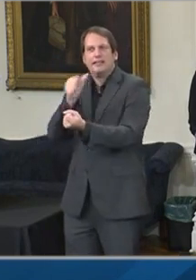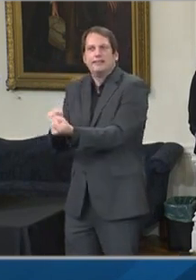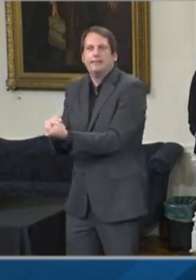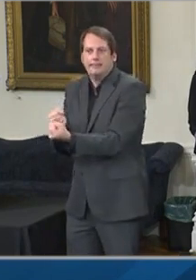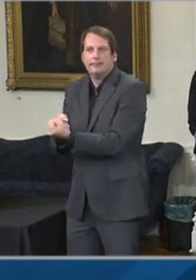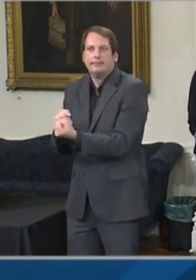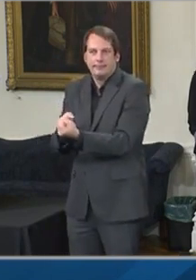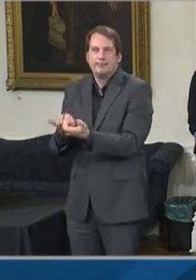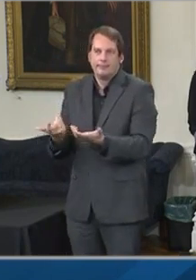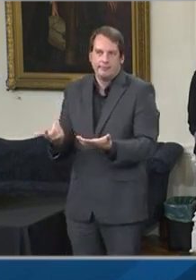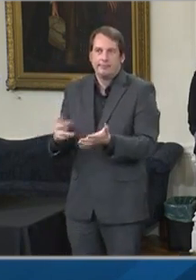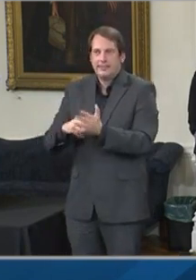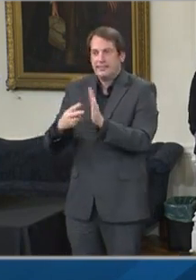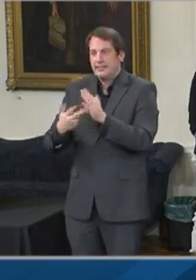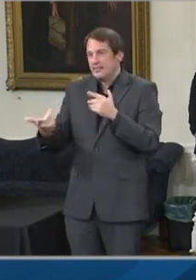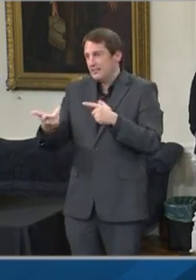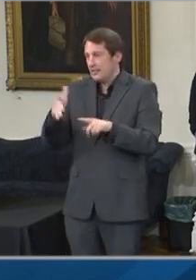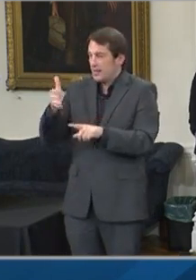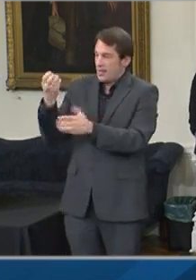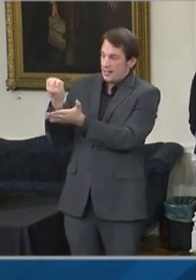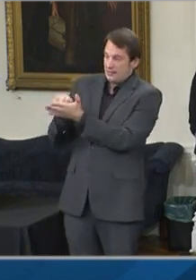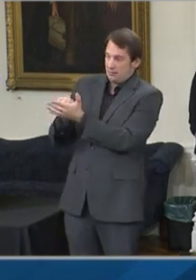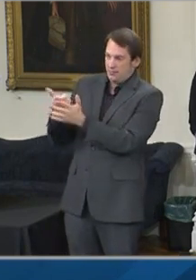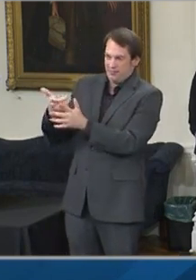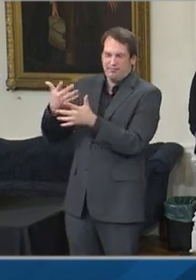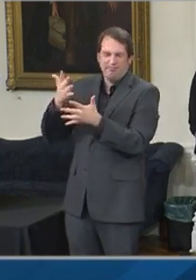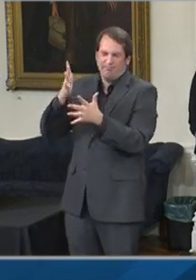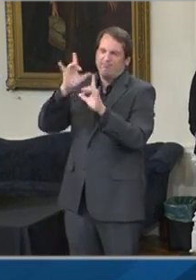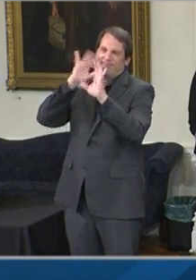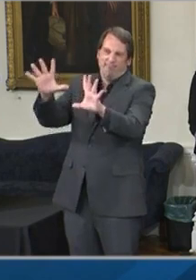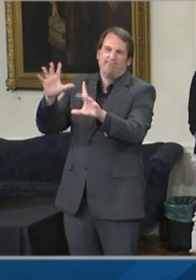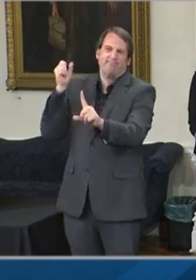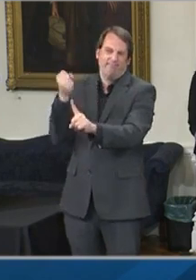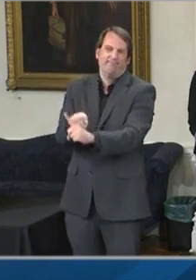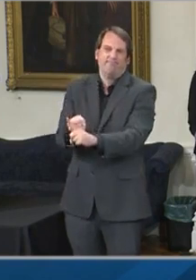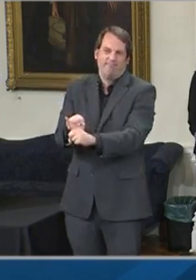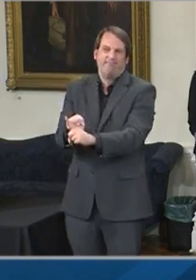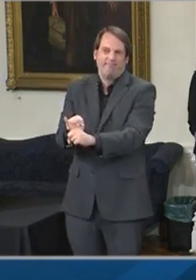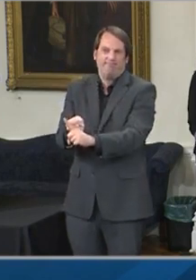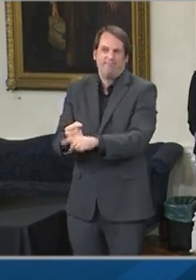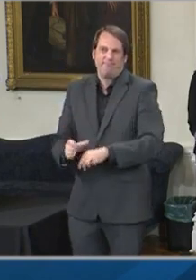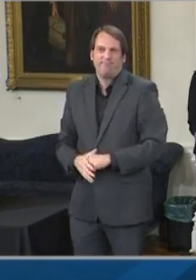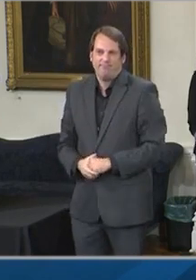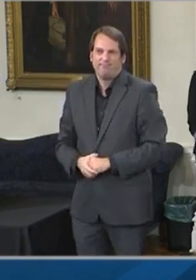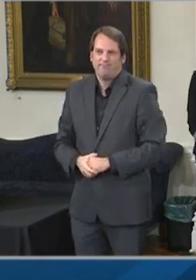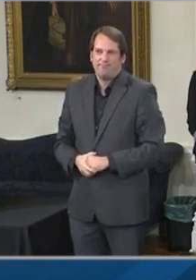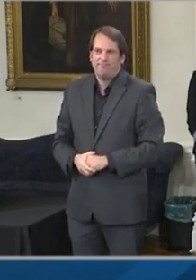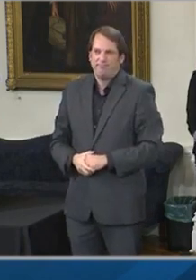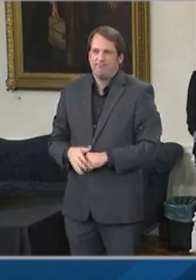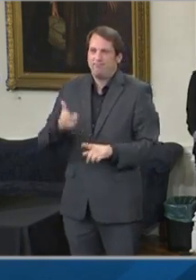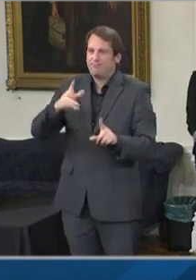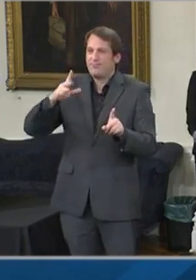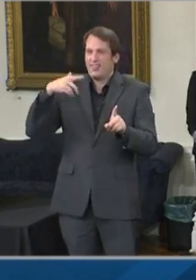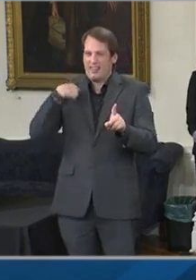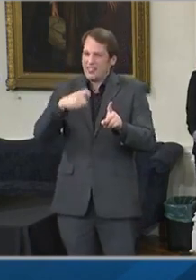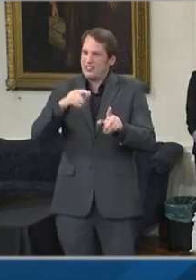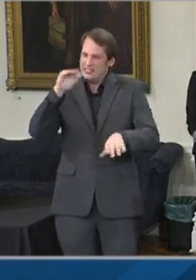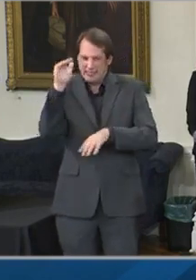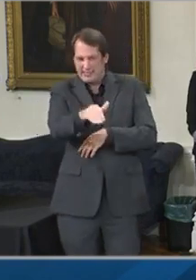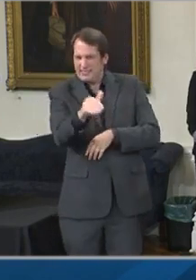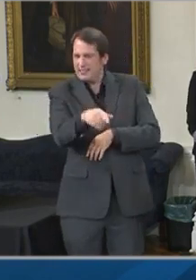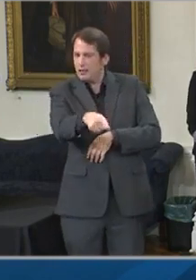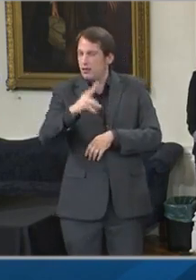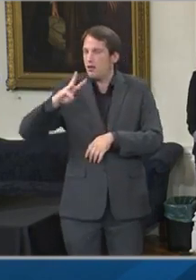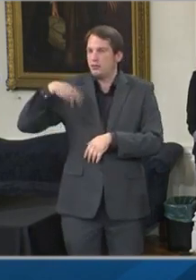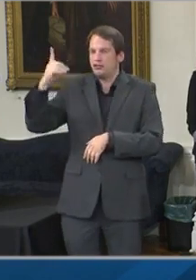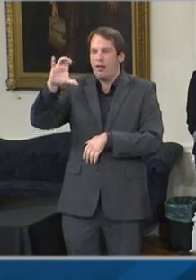And we need both parties in Washington to stop playing politics, to end the gridlock, and to get this